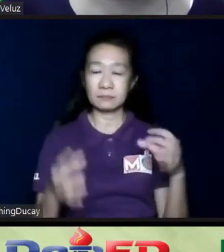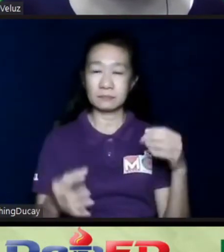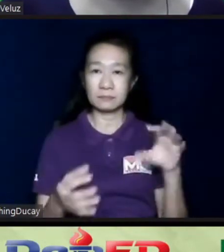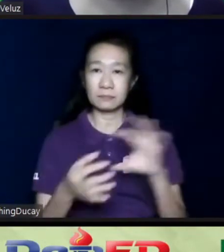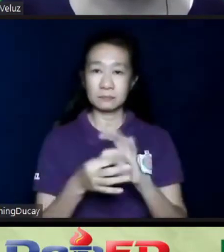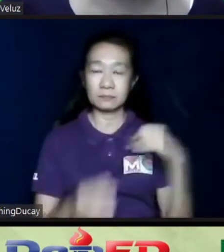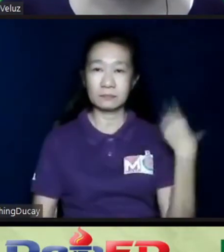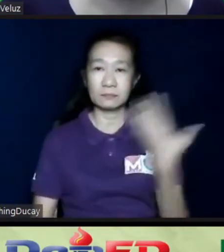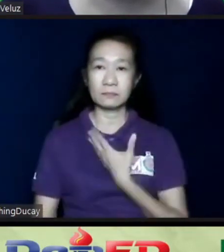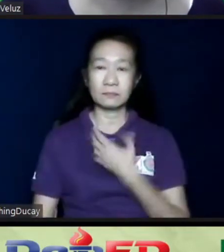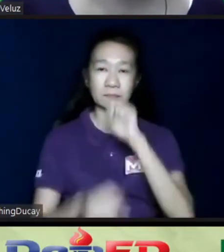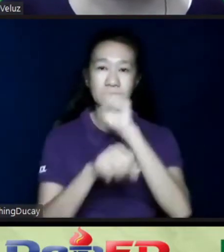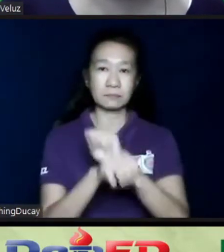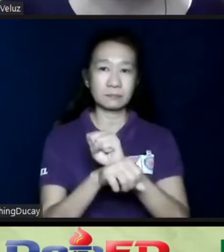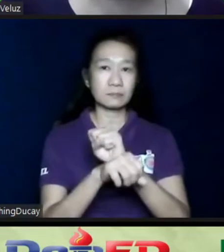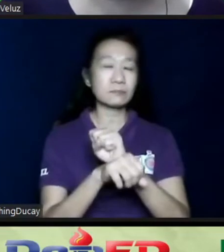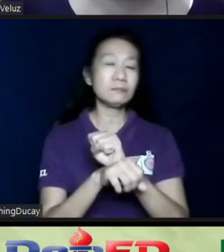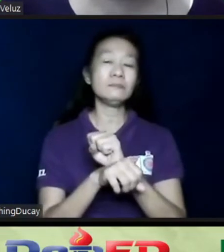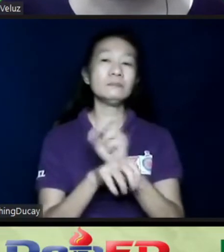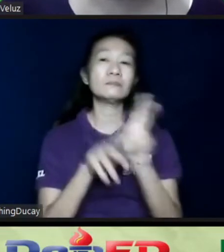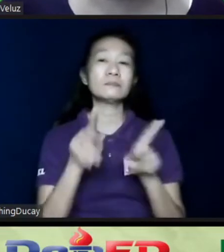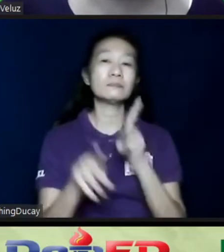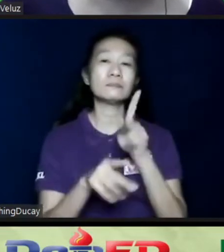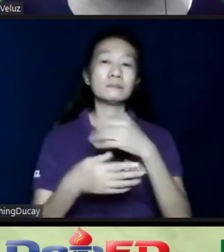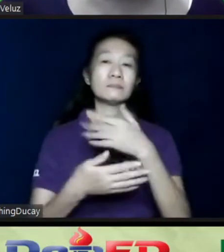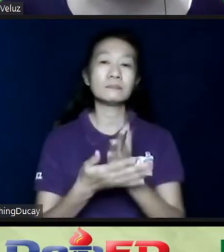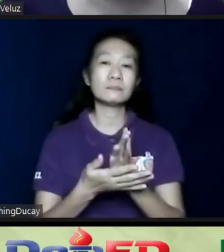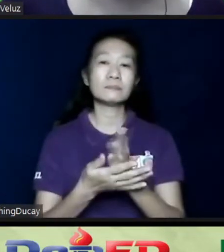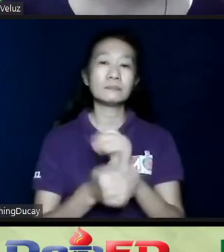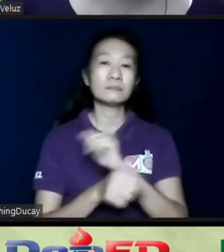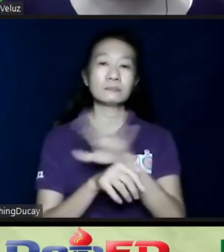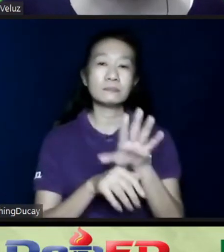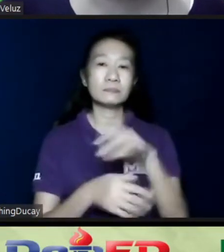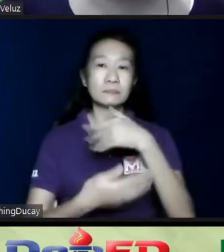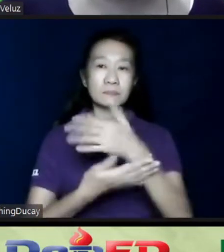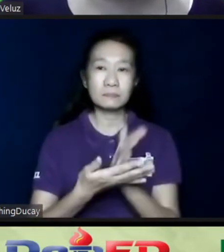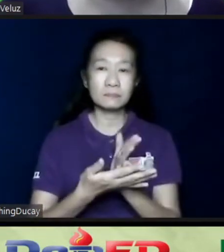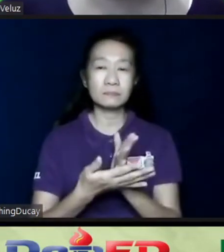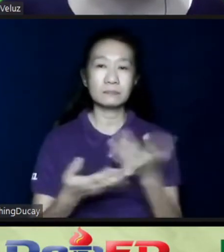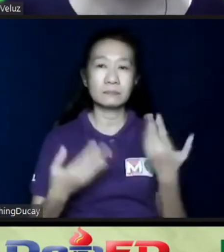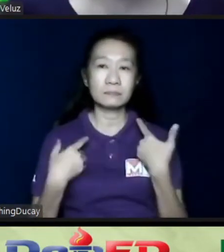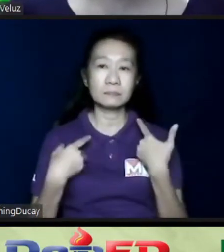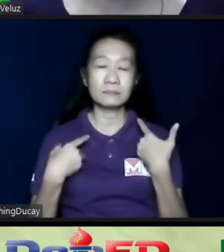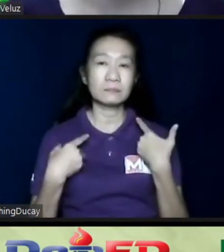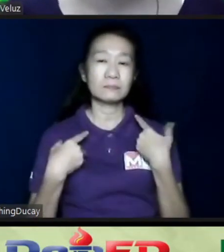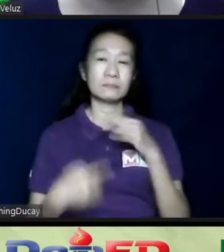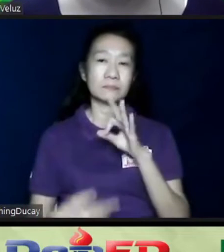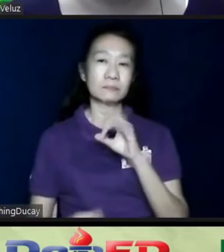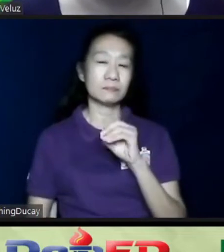workforce, some have also been affected. Some have been put on furlough.